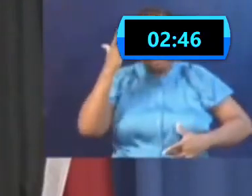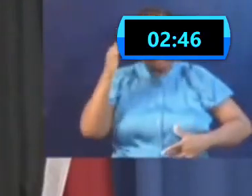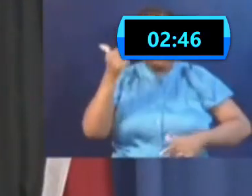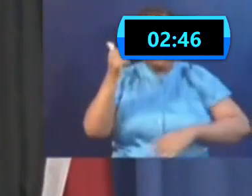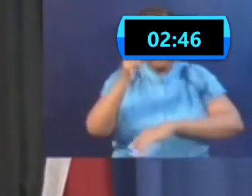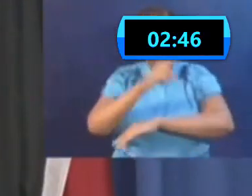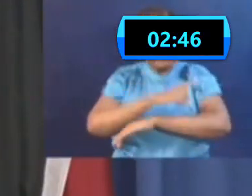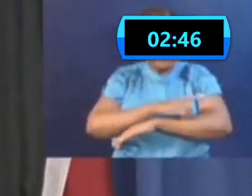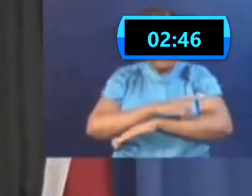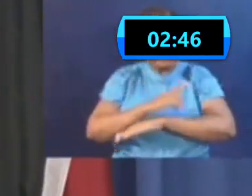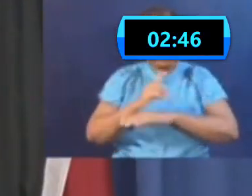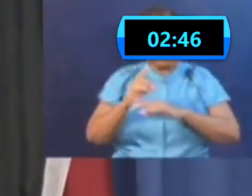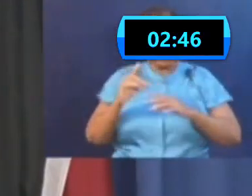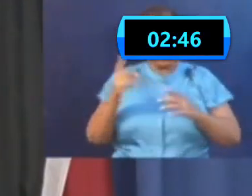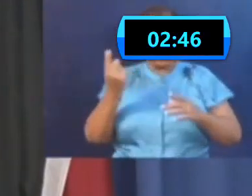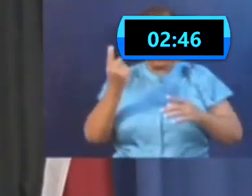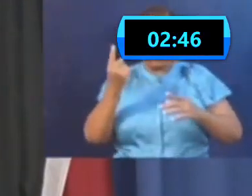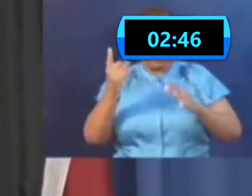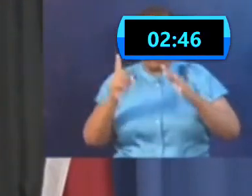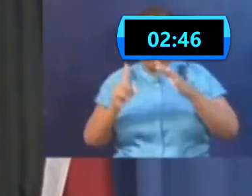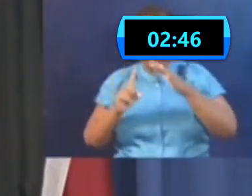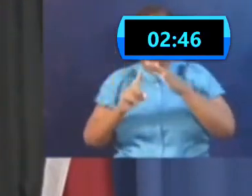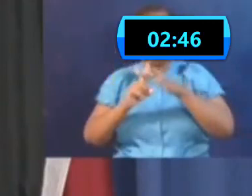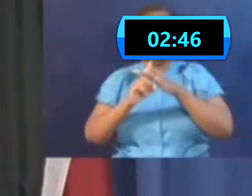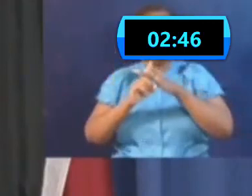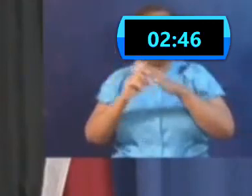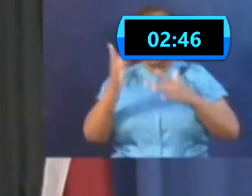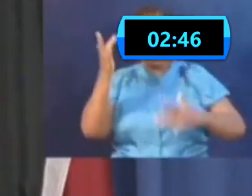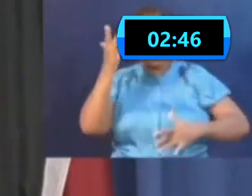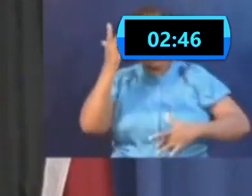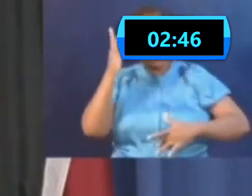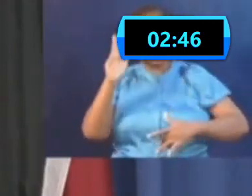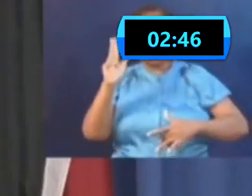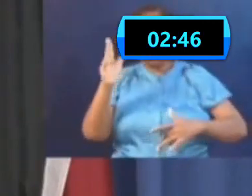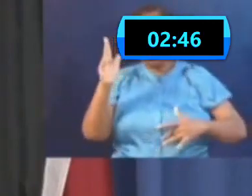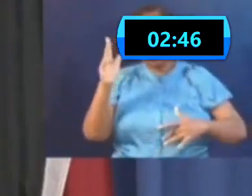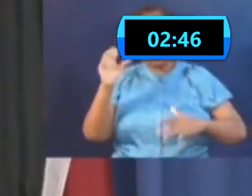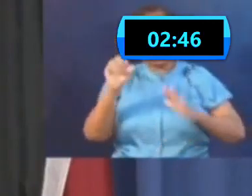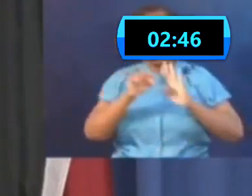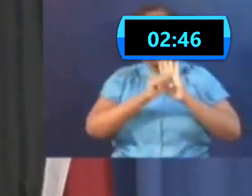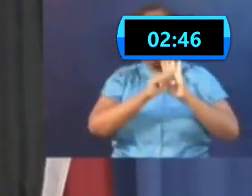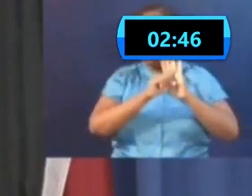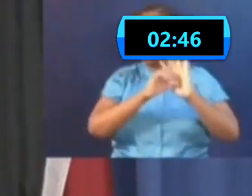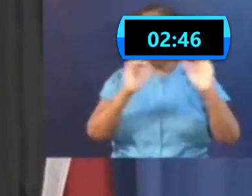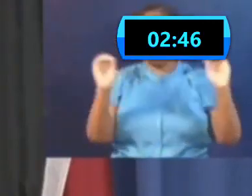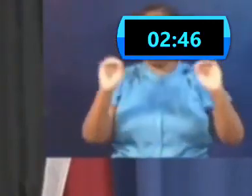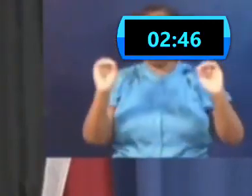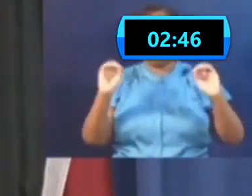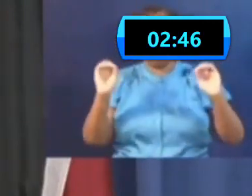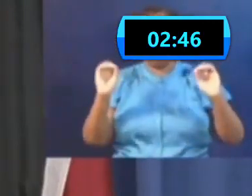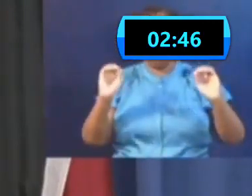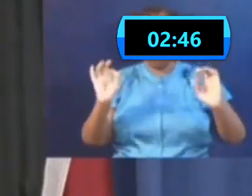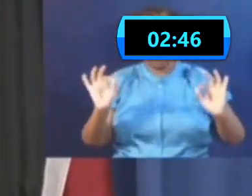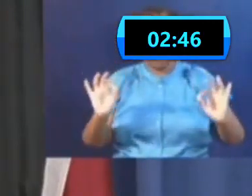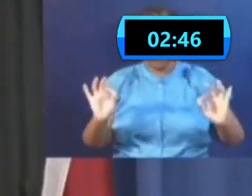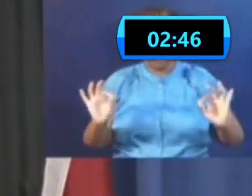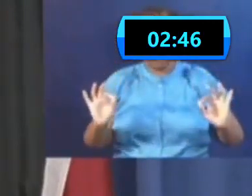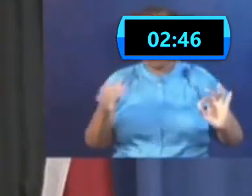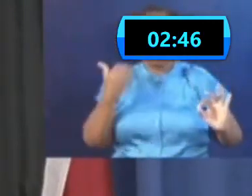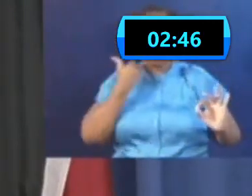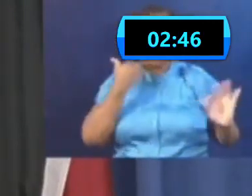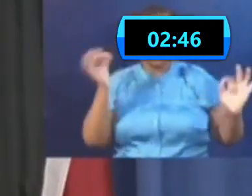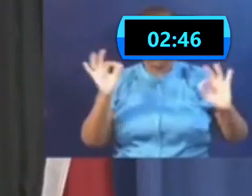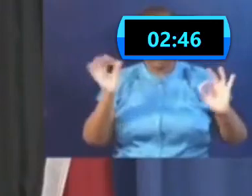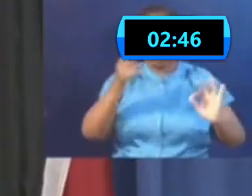for an additional three days of absolutely no symptoms. You have no fevers, you have no respiratory symptoms, you have no symptoms at all. And in addition